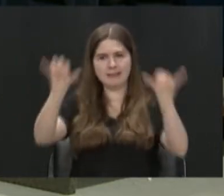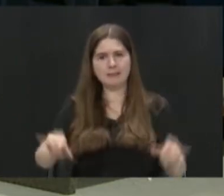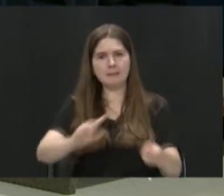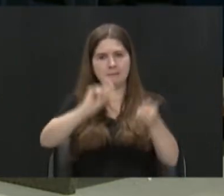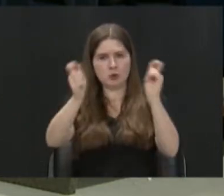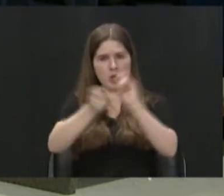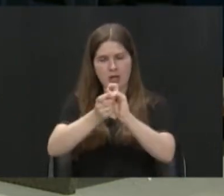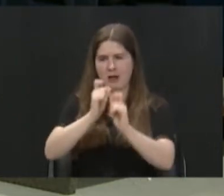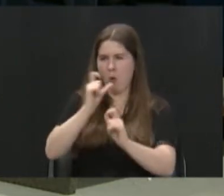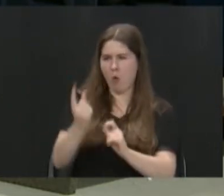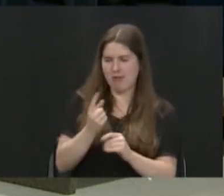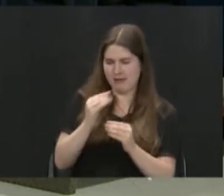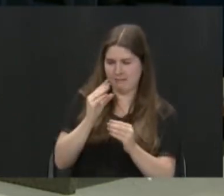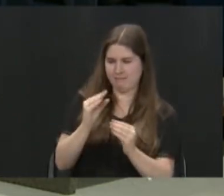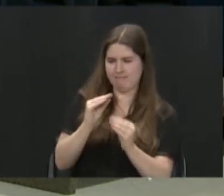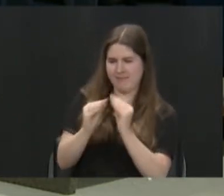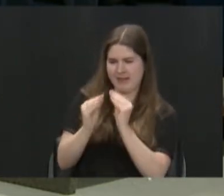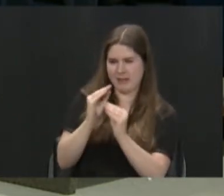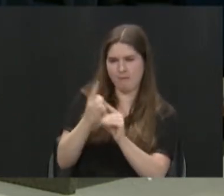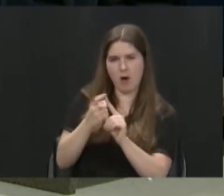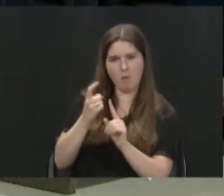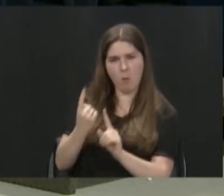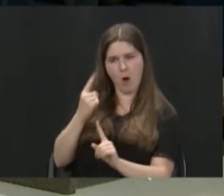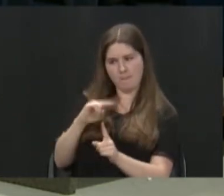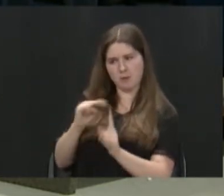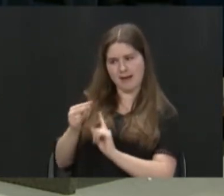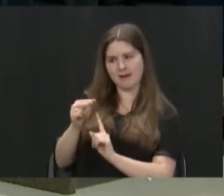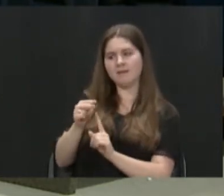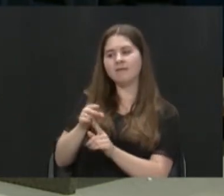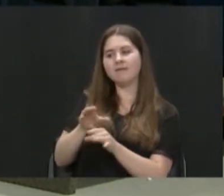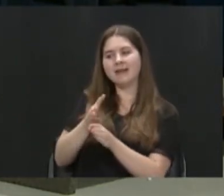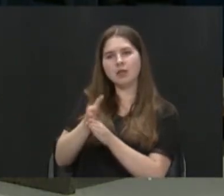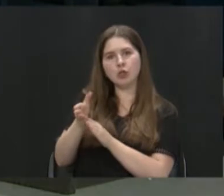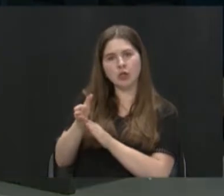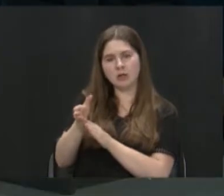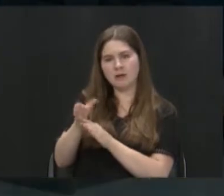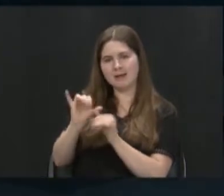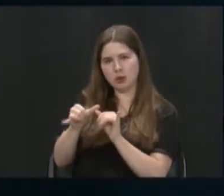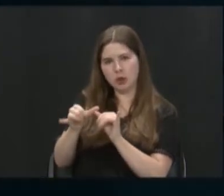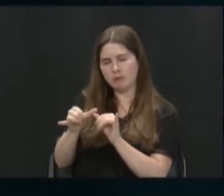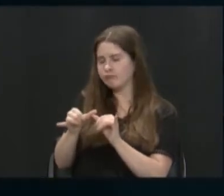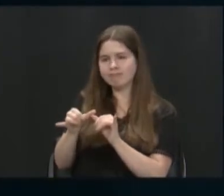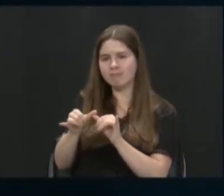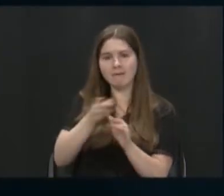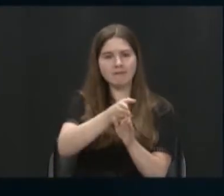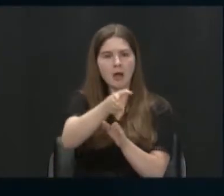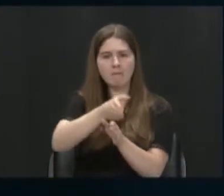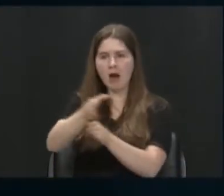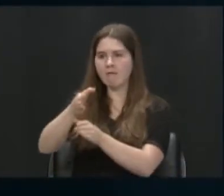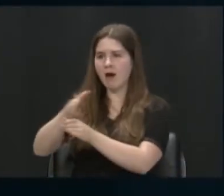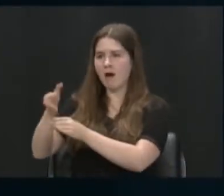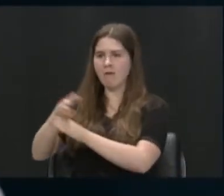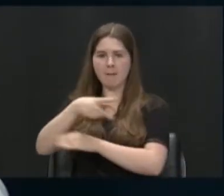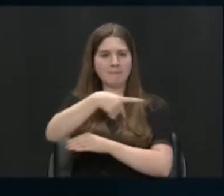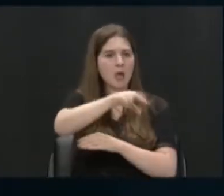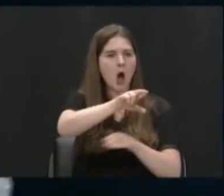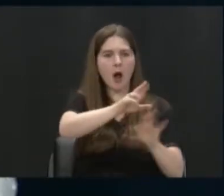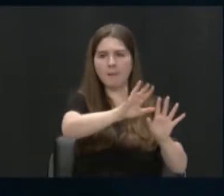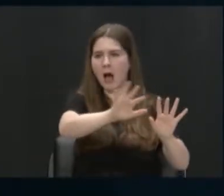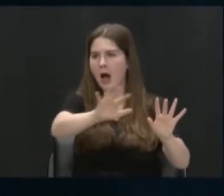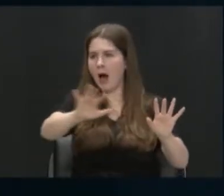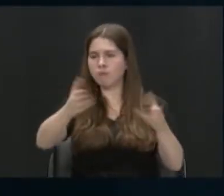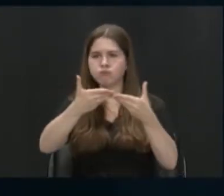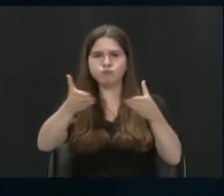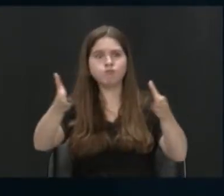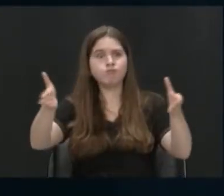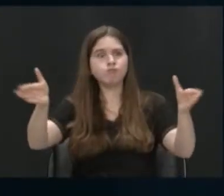civil perspective, right, civil engineering perspective. But maybe we fail to communicate it effectively from a PR perspective or something else. So you get all those